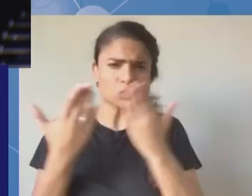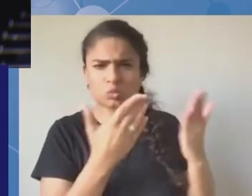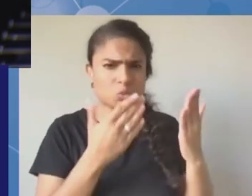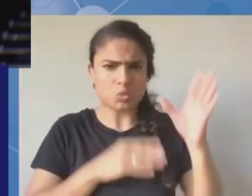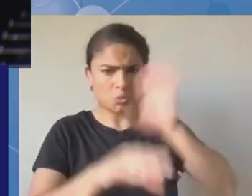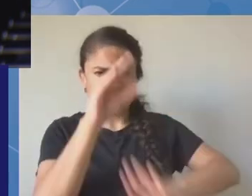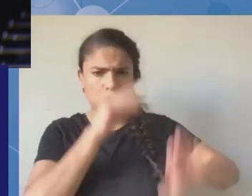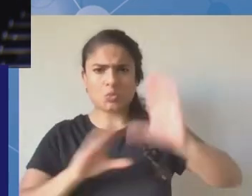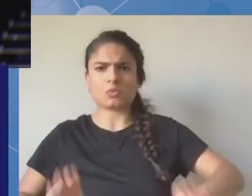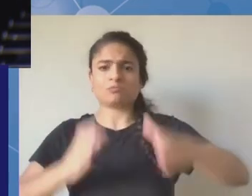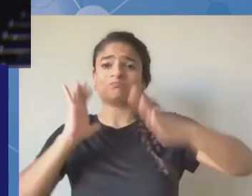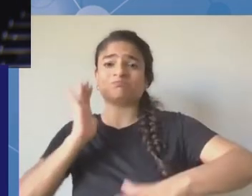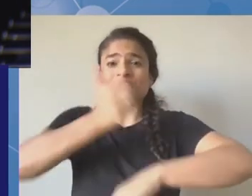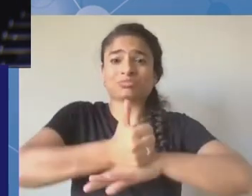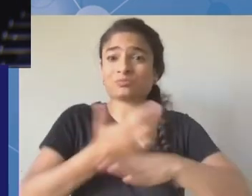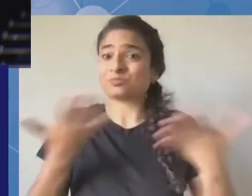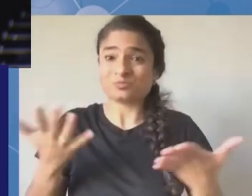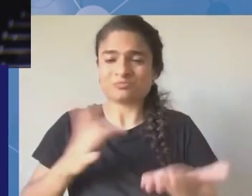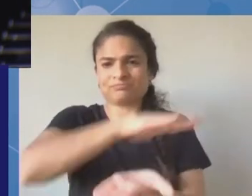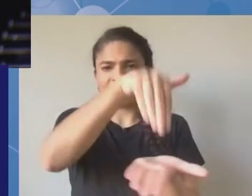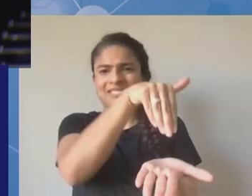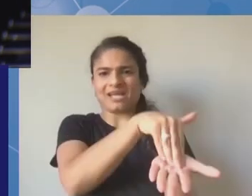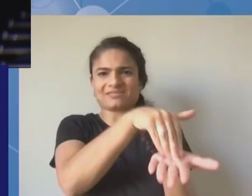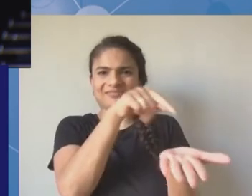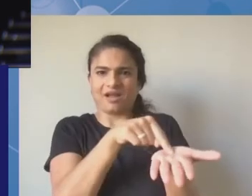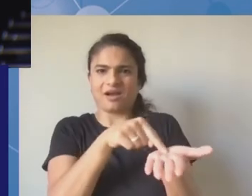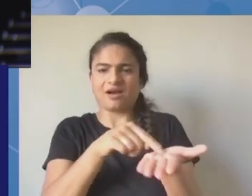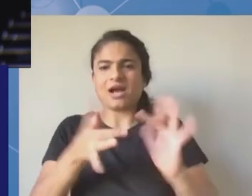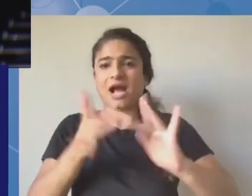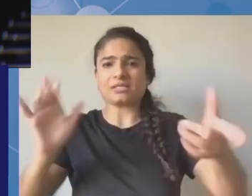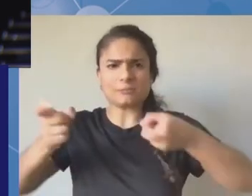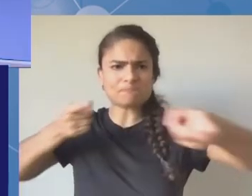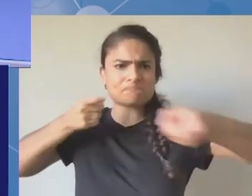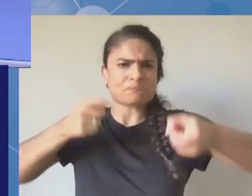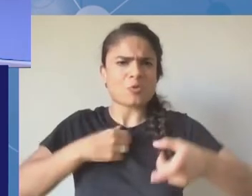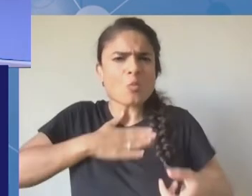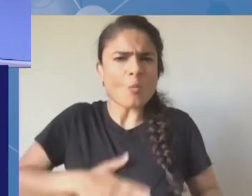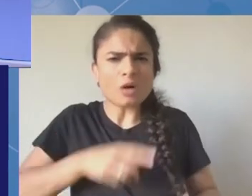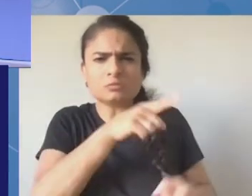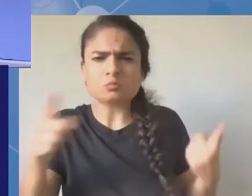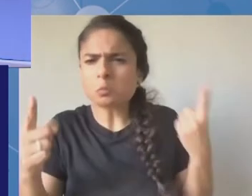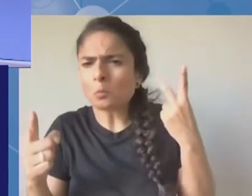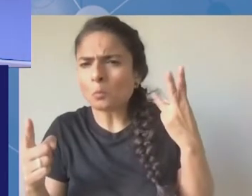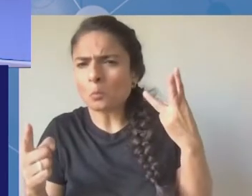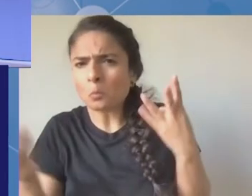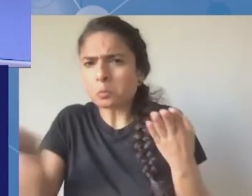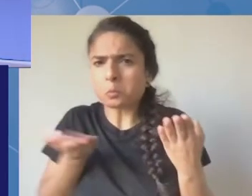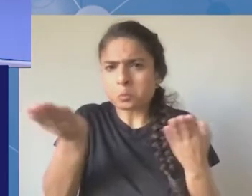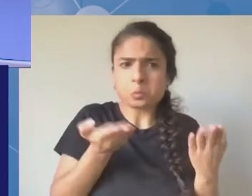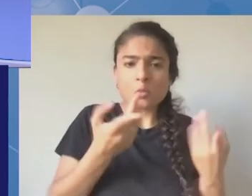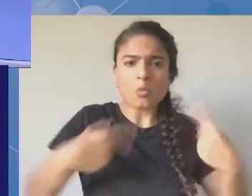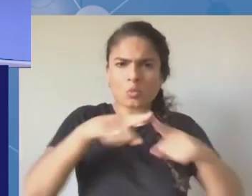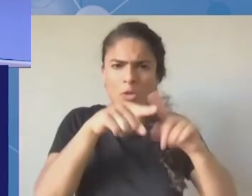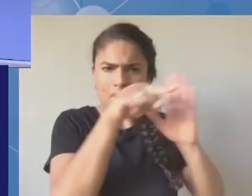because in common law countries high court and supreme court judges they play a very important role to